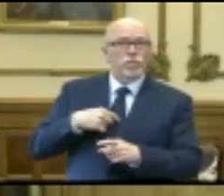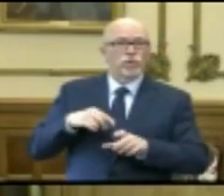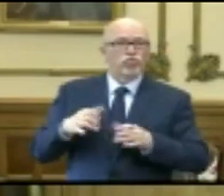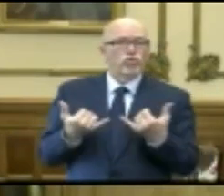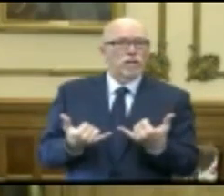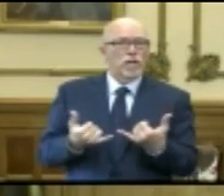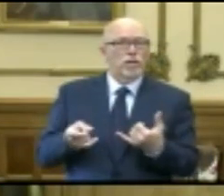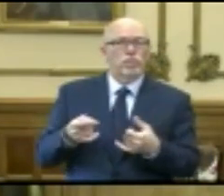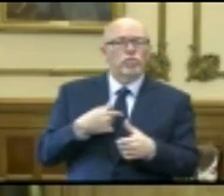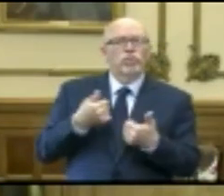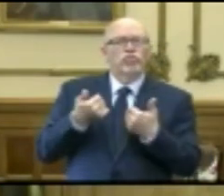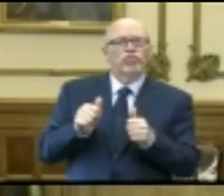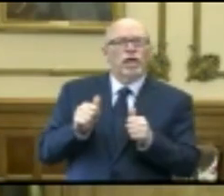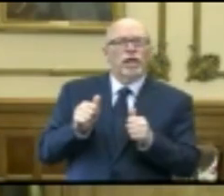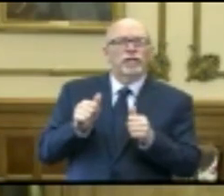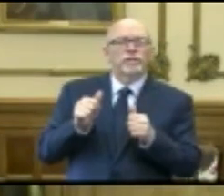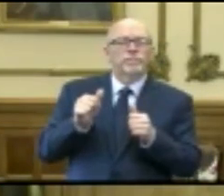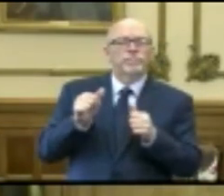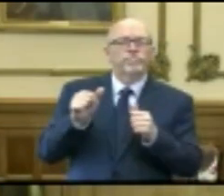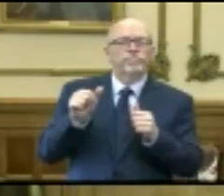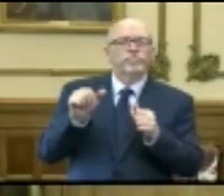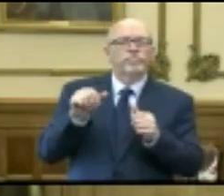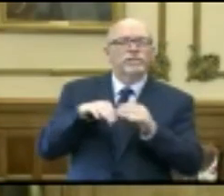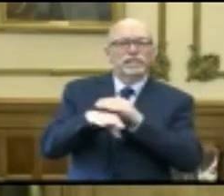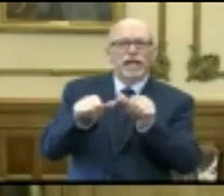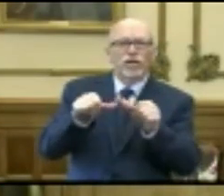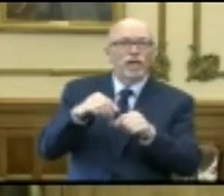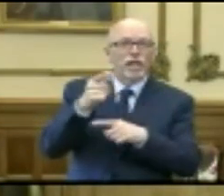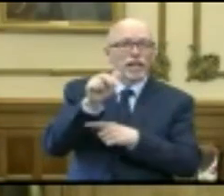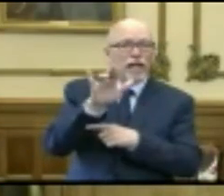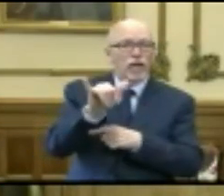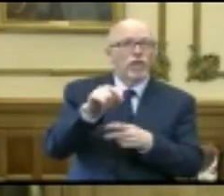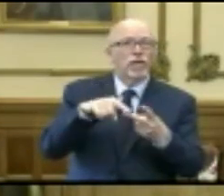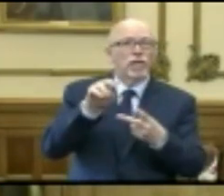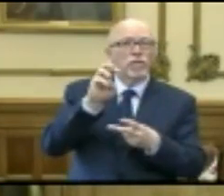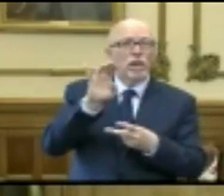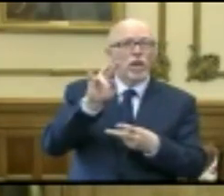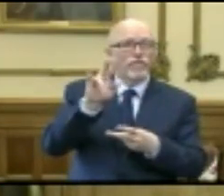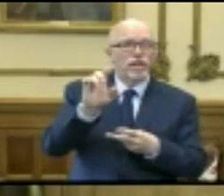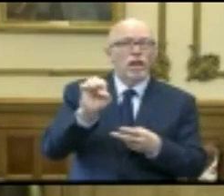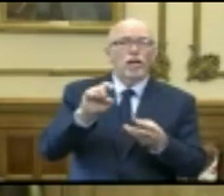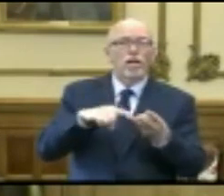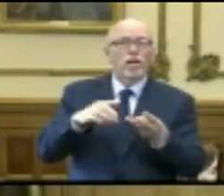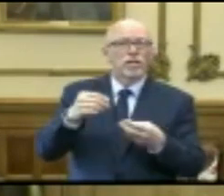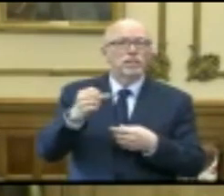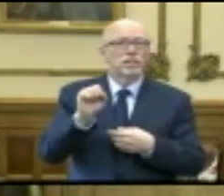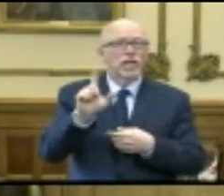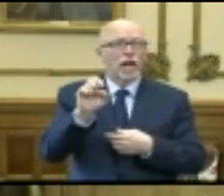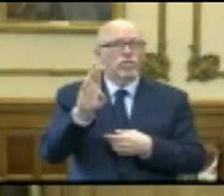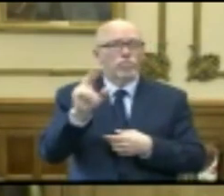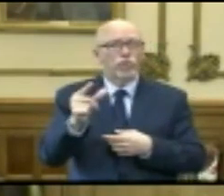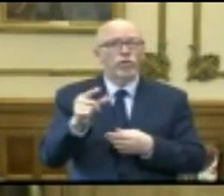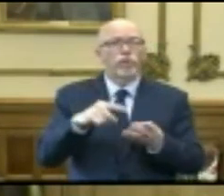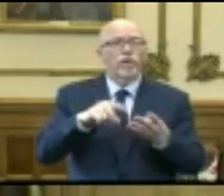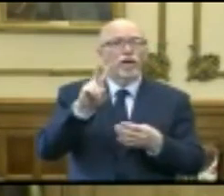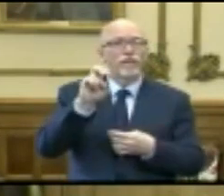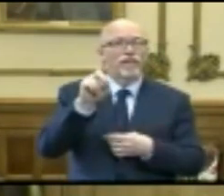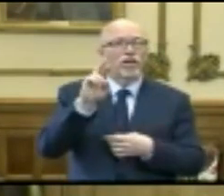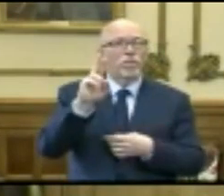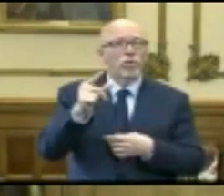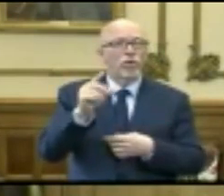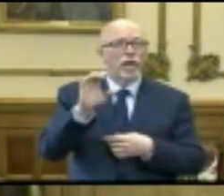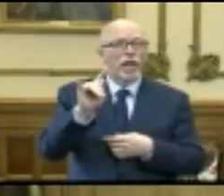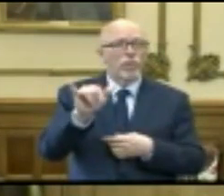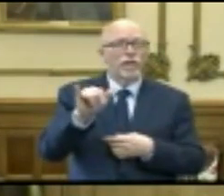now in trying to get in to areas in Gary and Merrillville and down in Sellersburg, down in Vanderburg County,